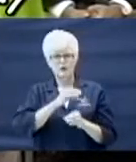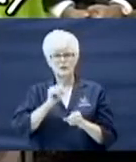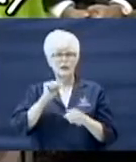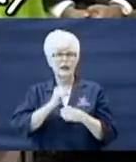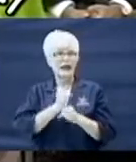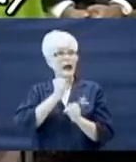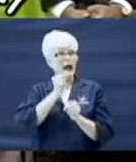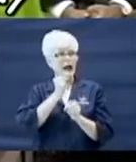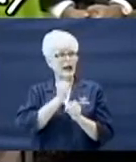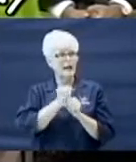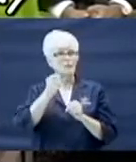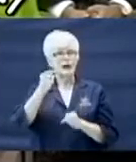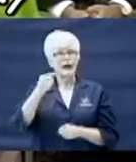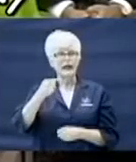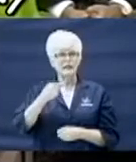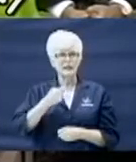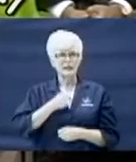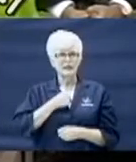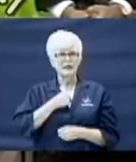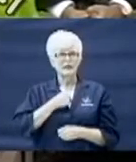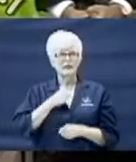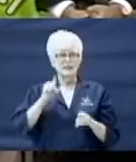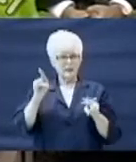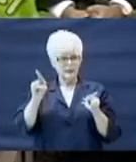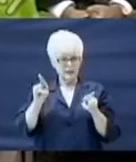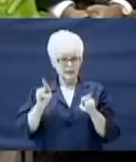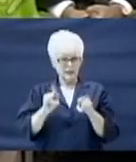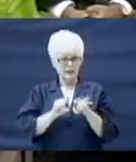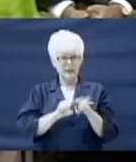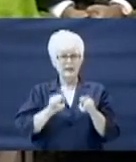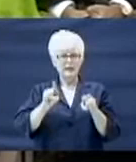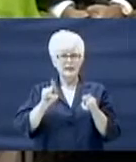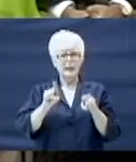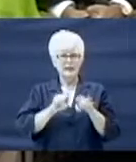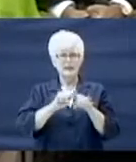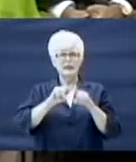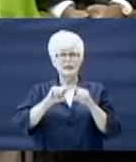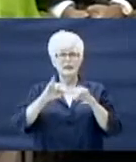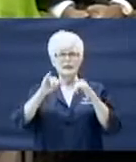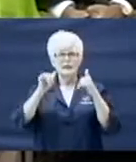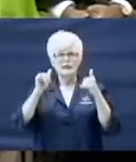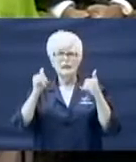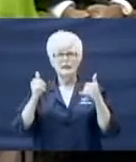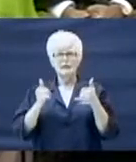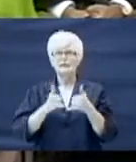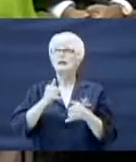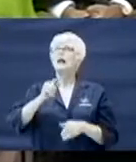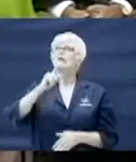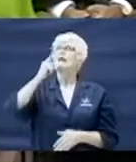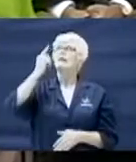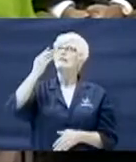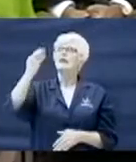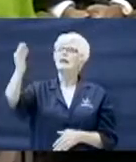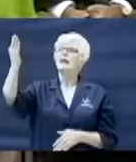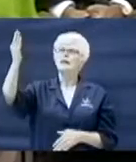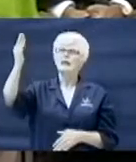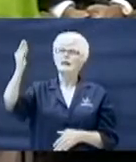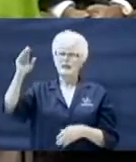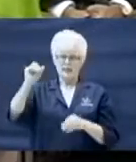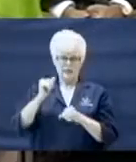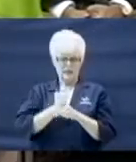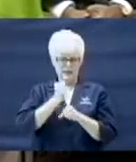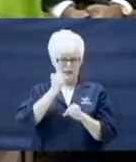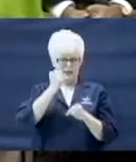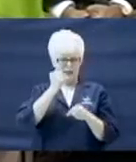makes me, Into His likeness He passions